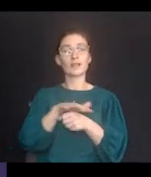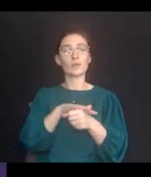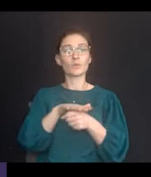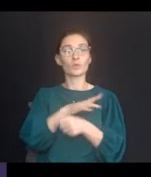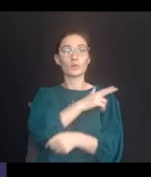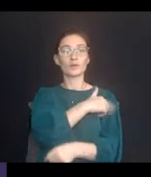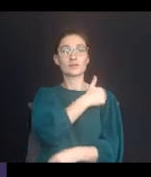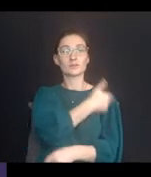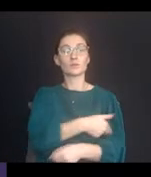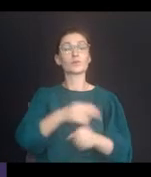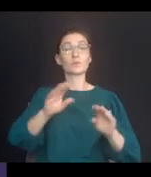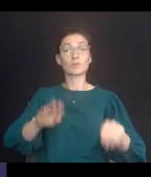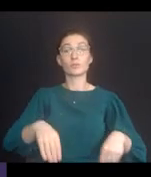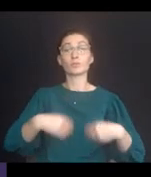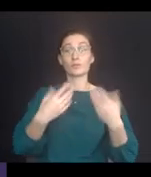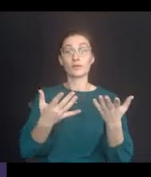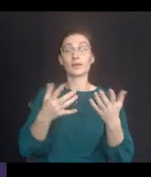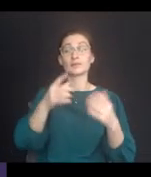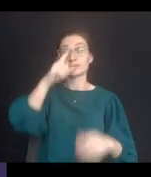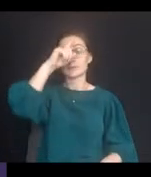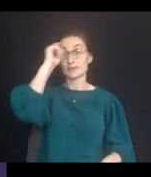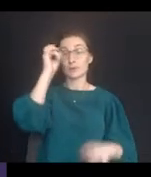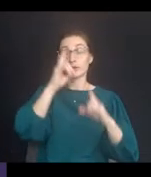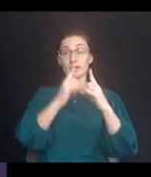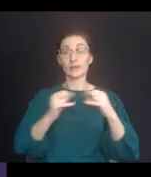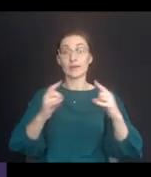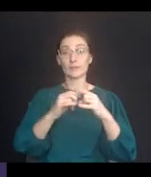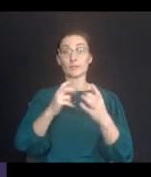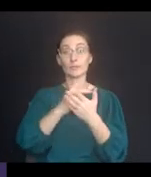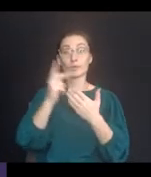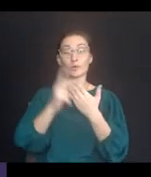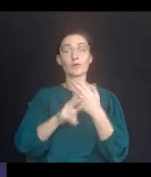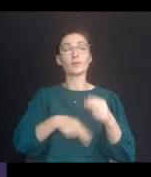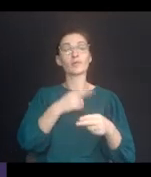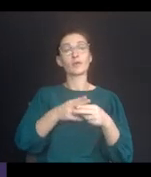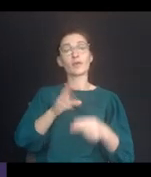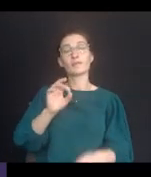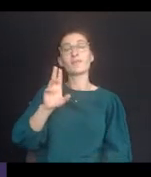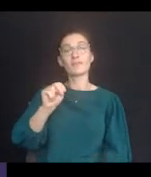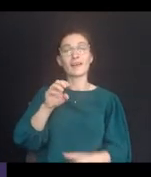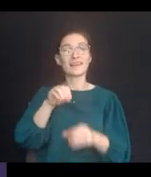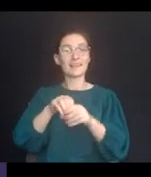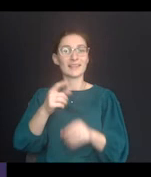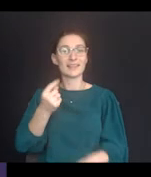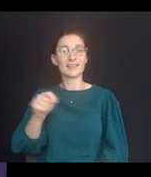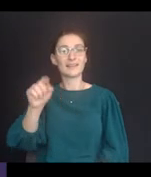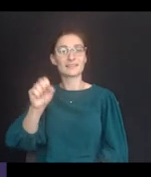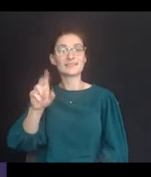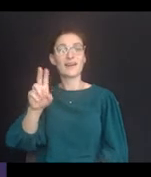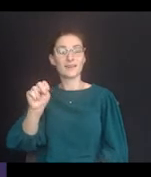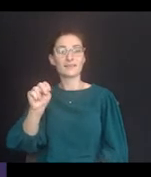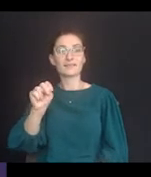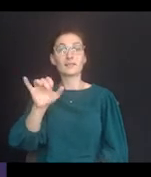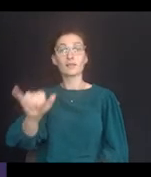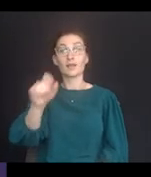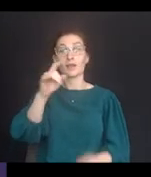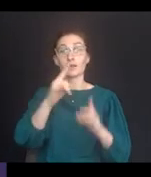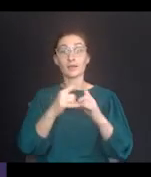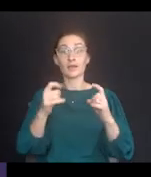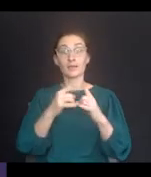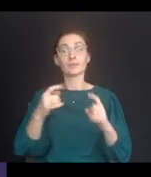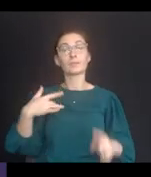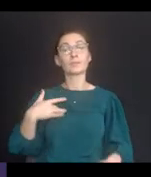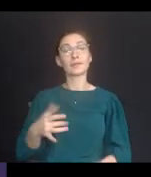local hospital that provides and administers a summer camp program for children called Fun in the Sun. Summer camp is generally